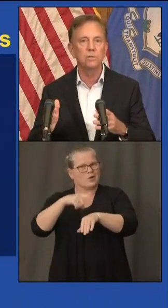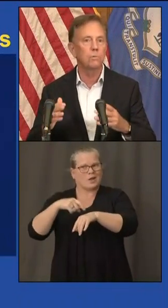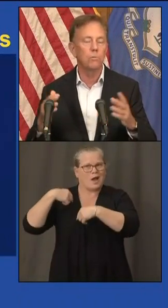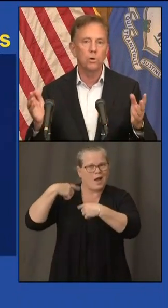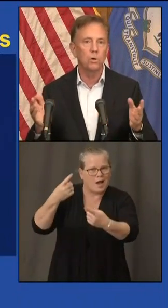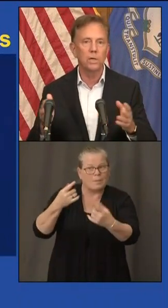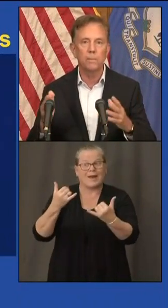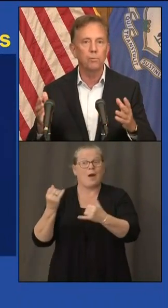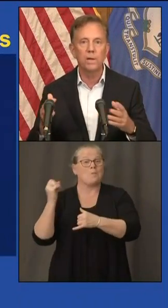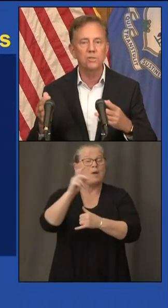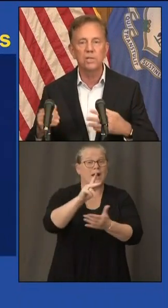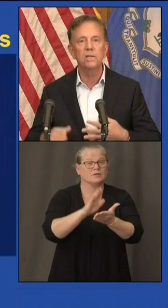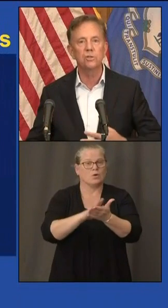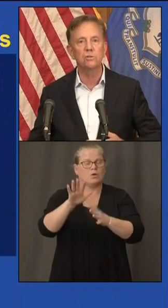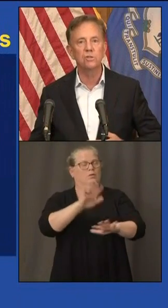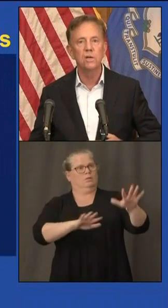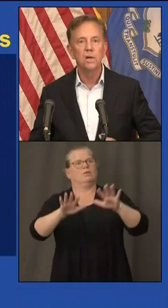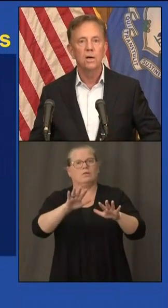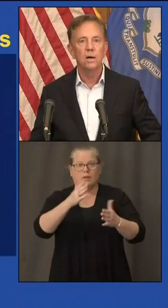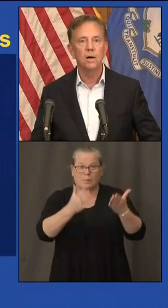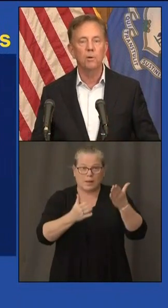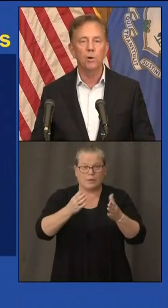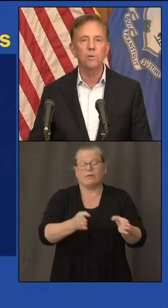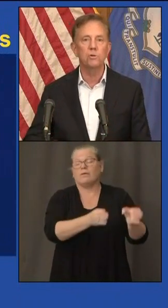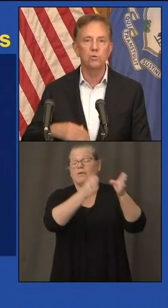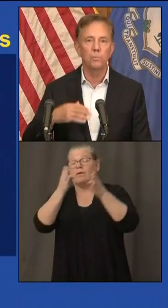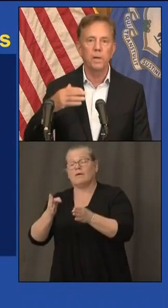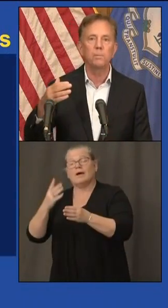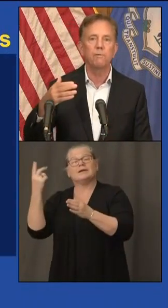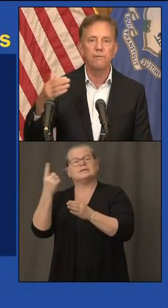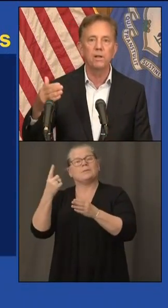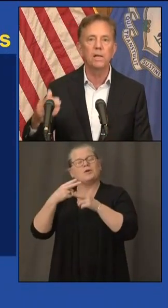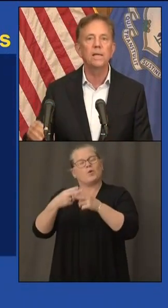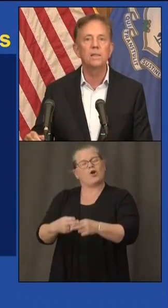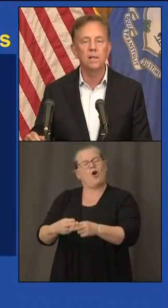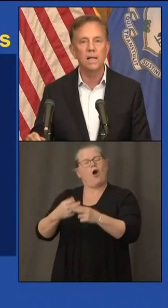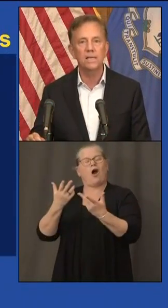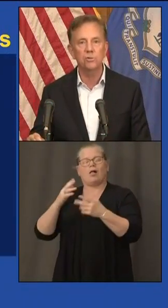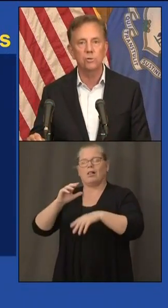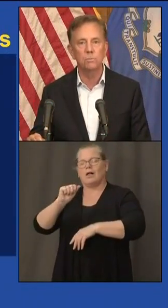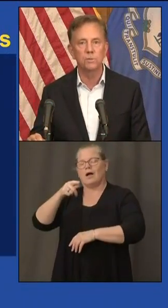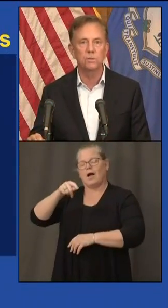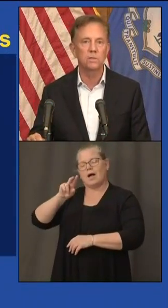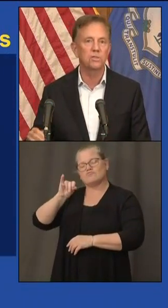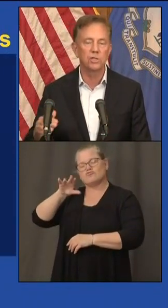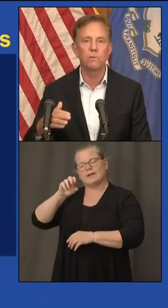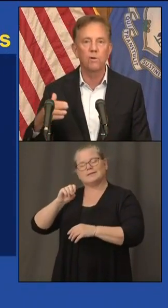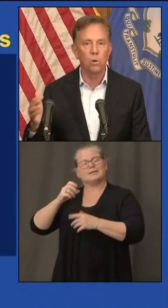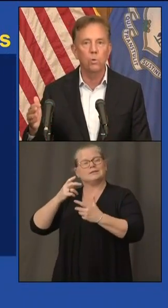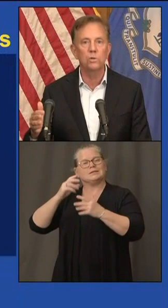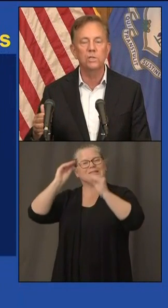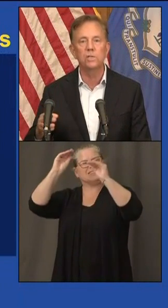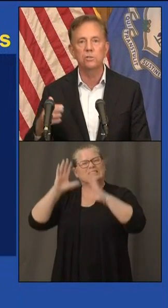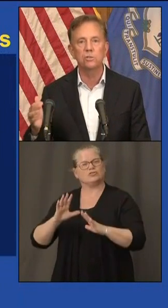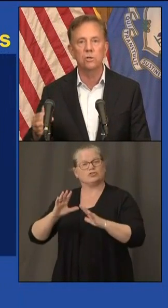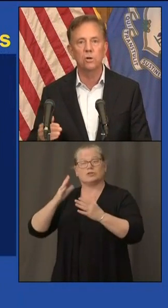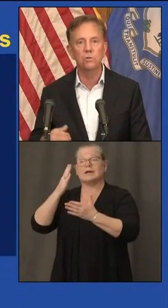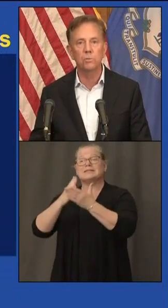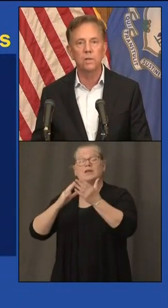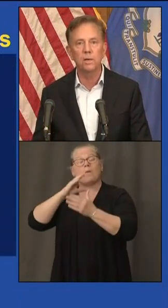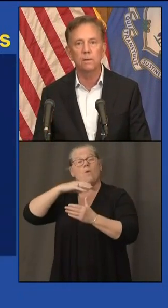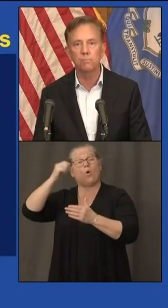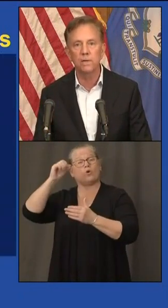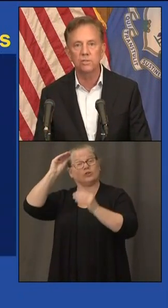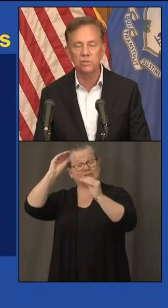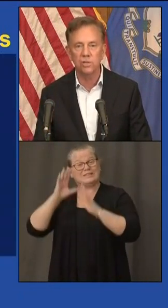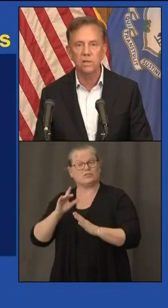is related to what we're calling apprentice teachers um or others who will be able to fill in the classrooms since some of our older teachers are